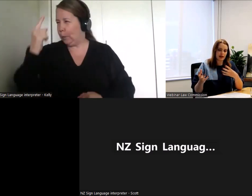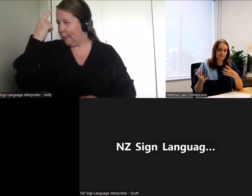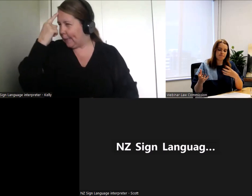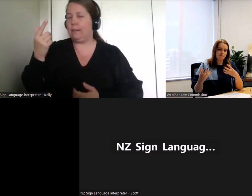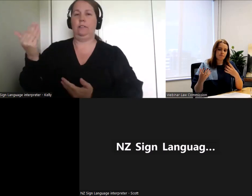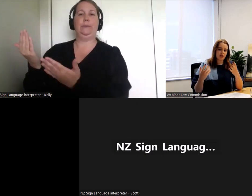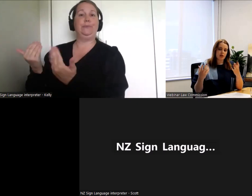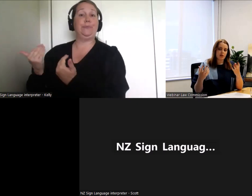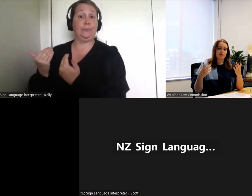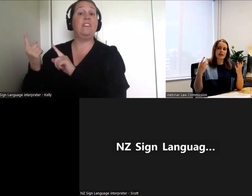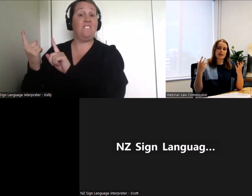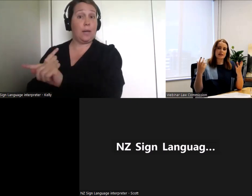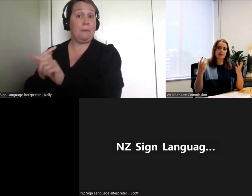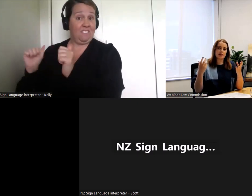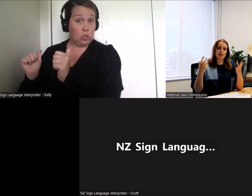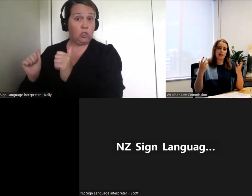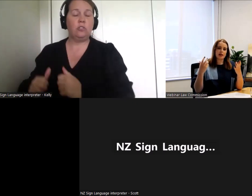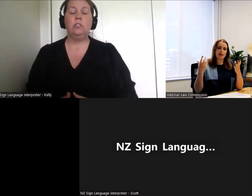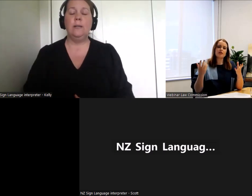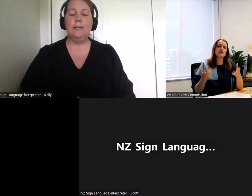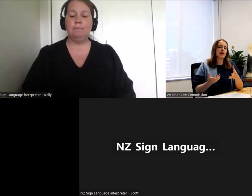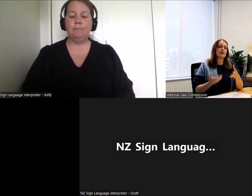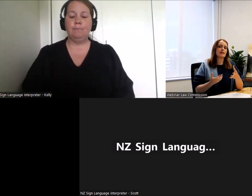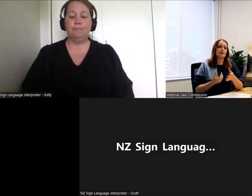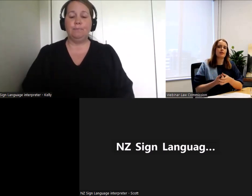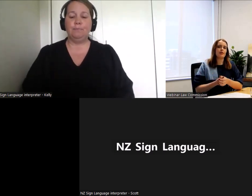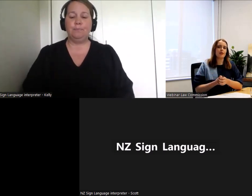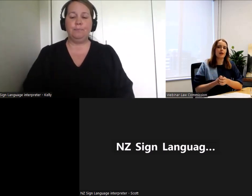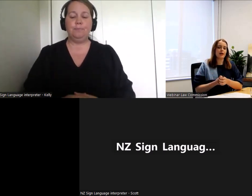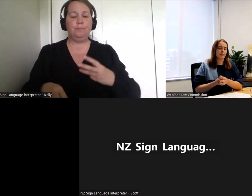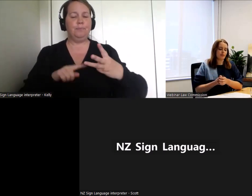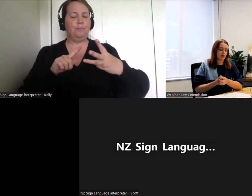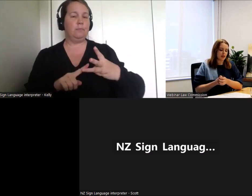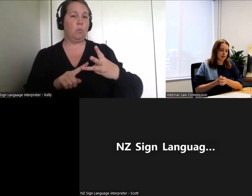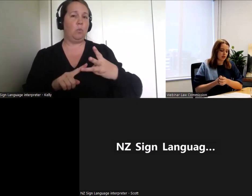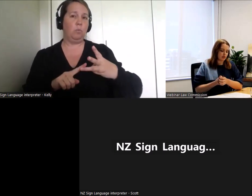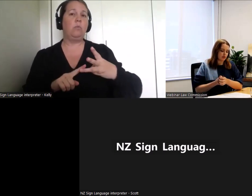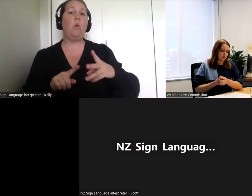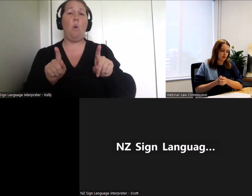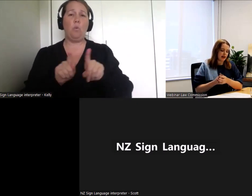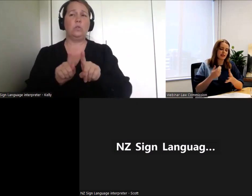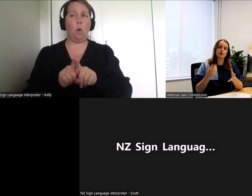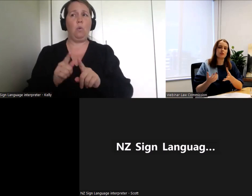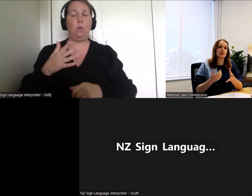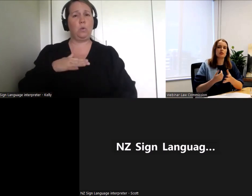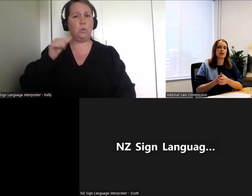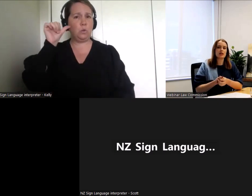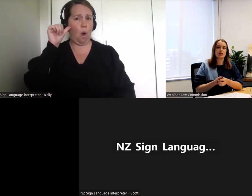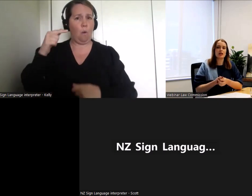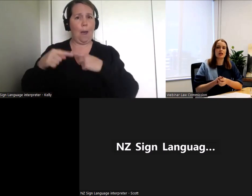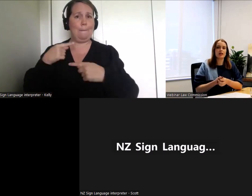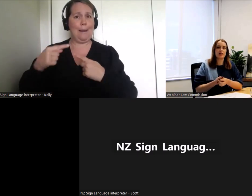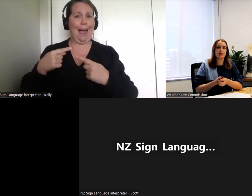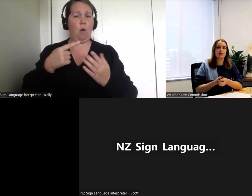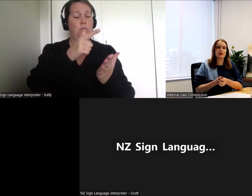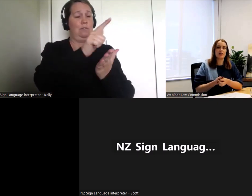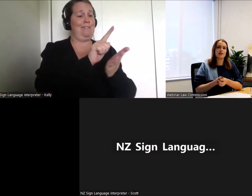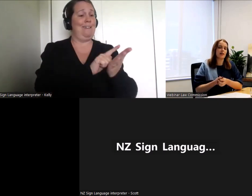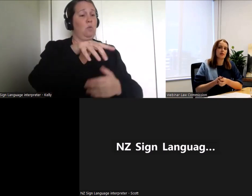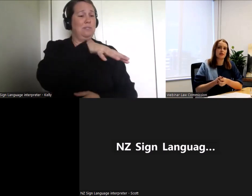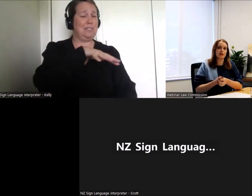currently makes enough space for Māori to act in accordance with Tikwanga